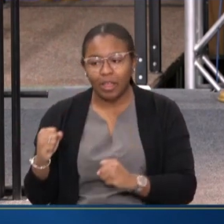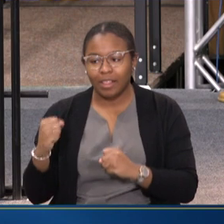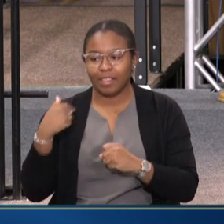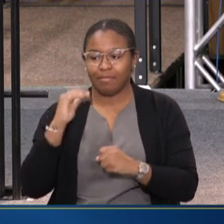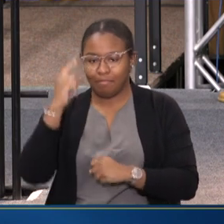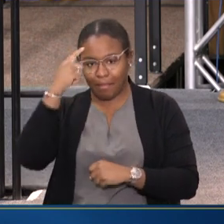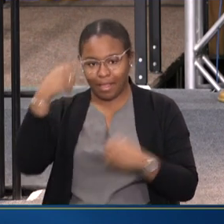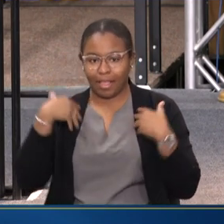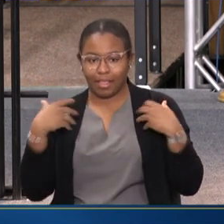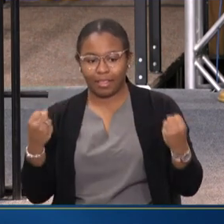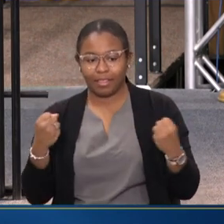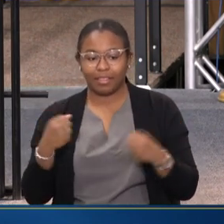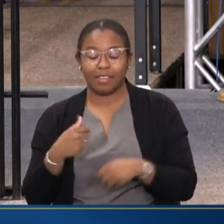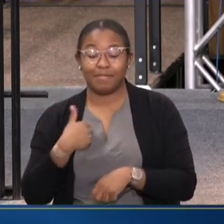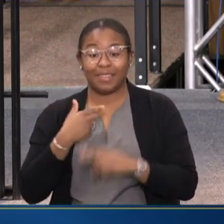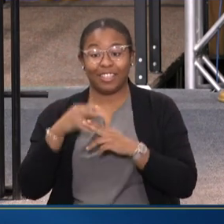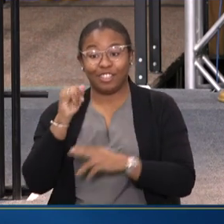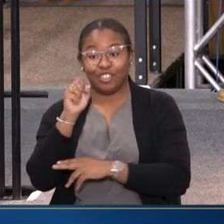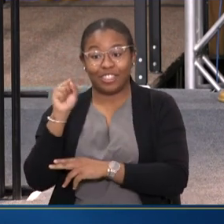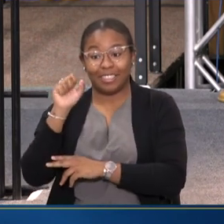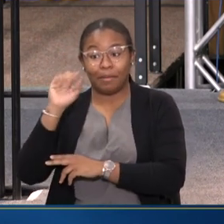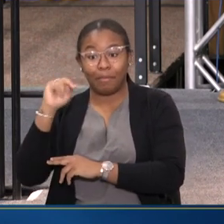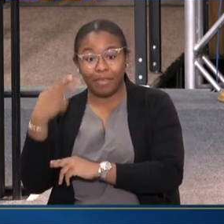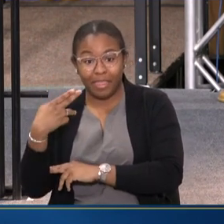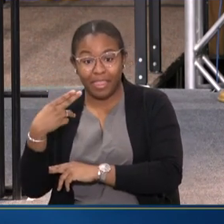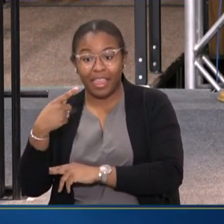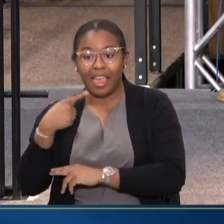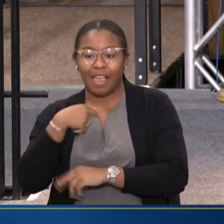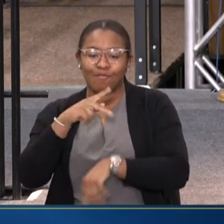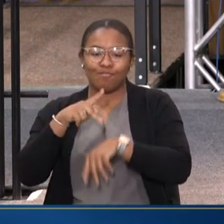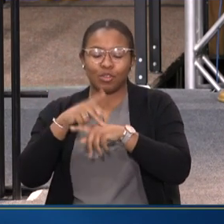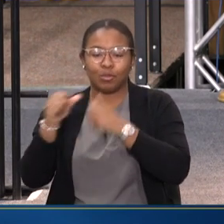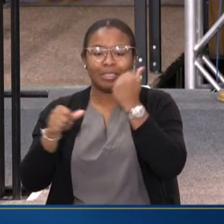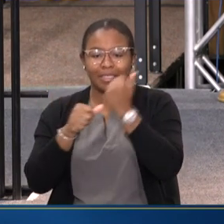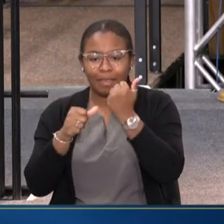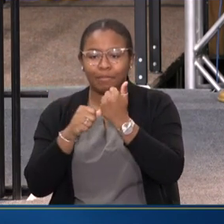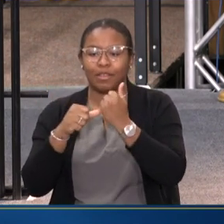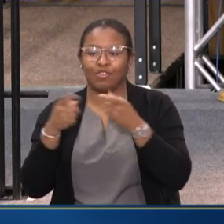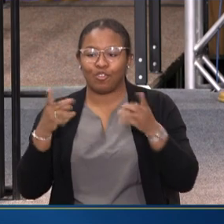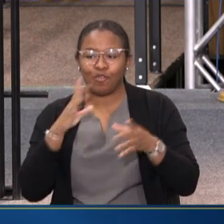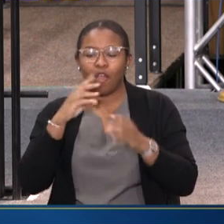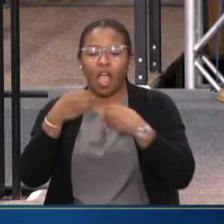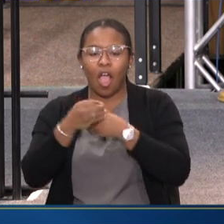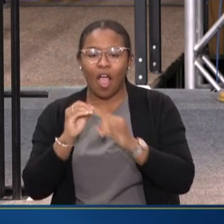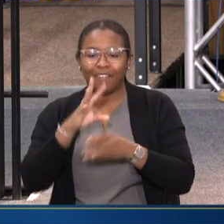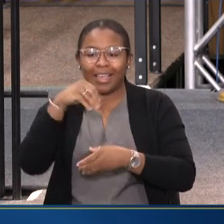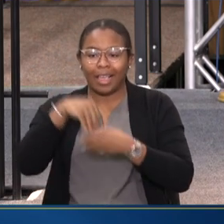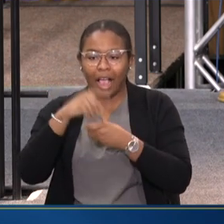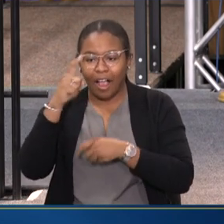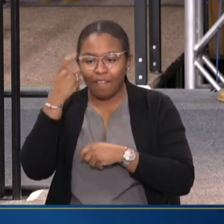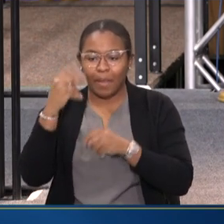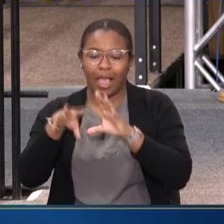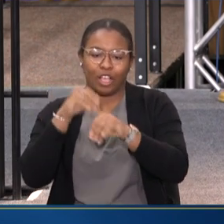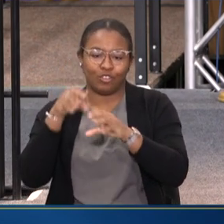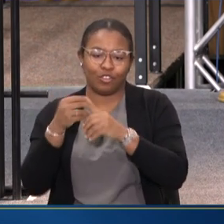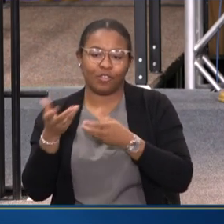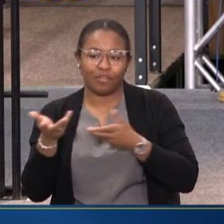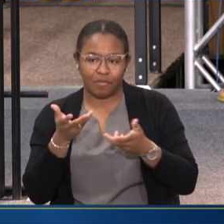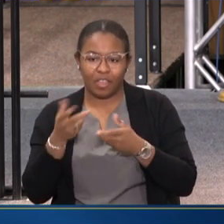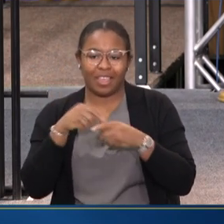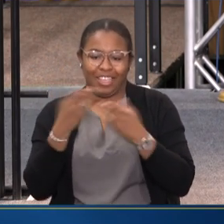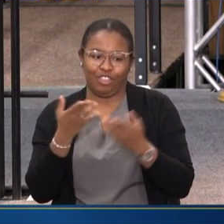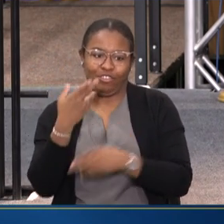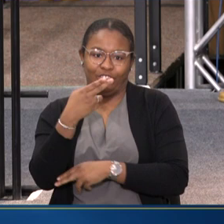Mental Health. I'm Jess Smith, the Principal Deputy Director of the Office of Intergovernmental and External Affairs here at